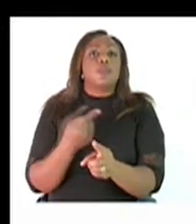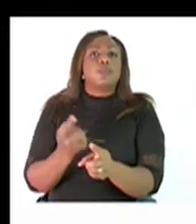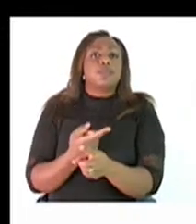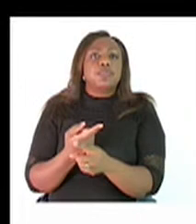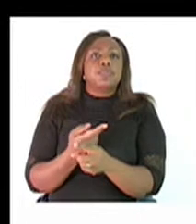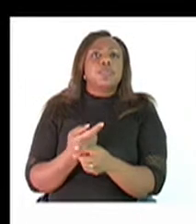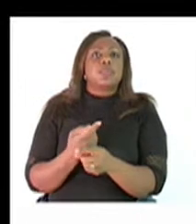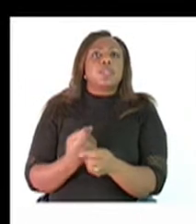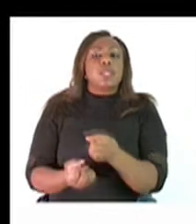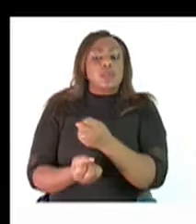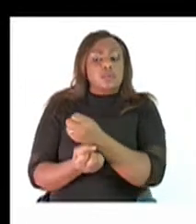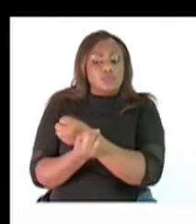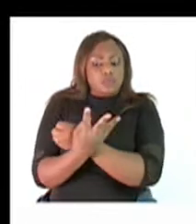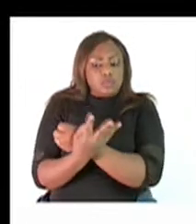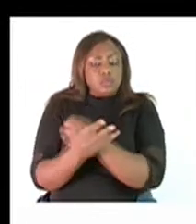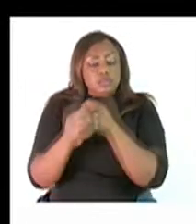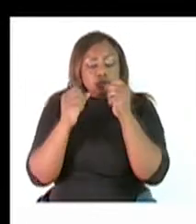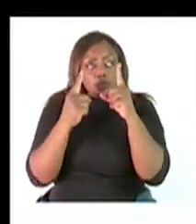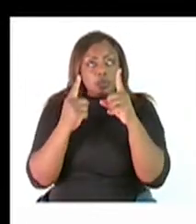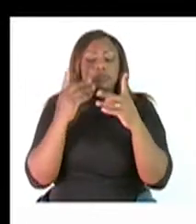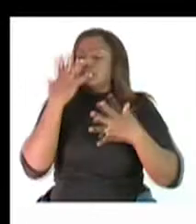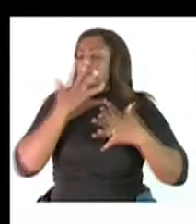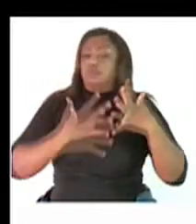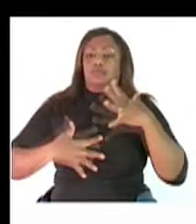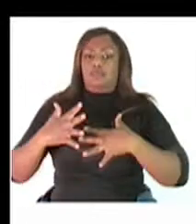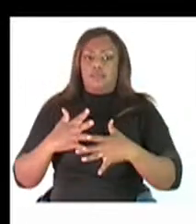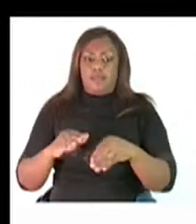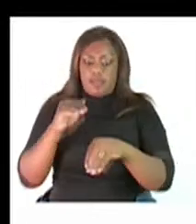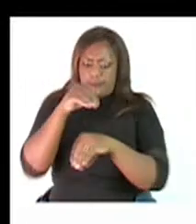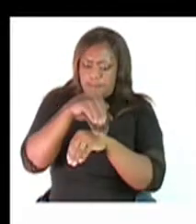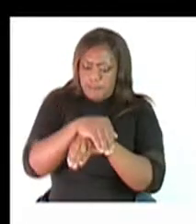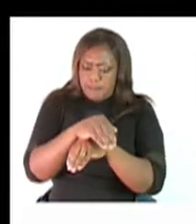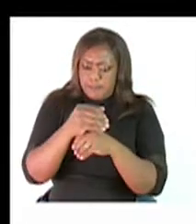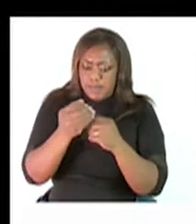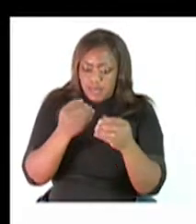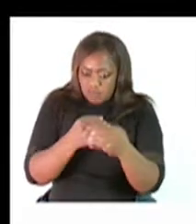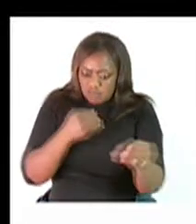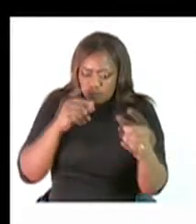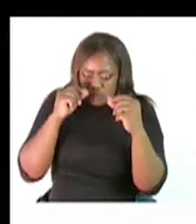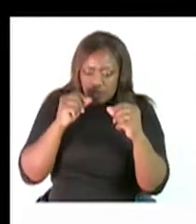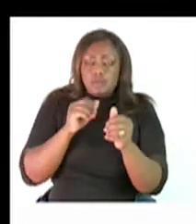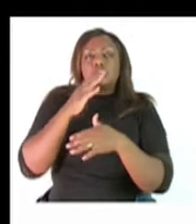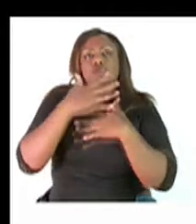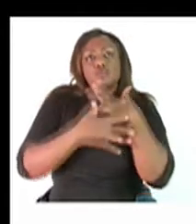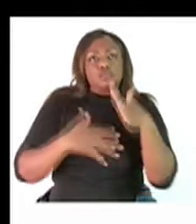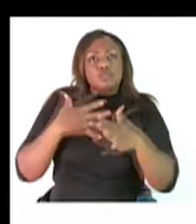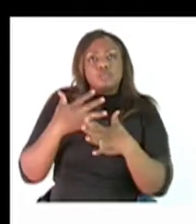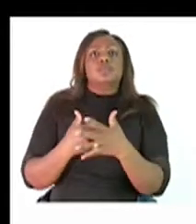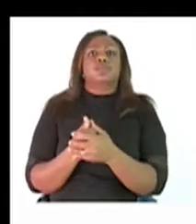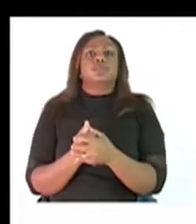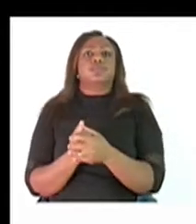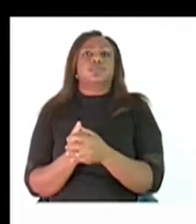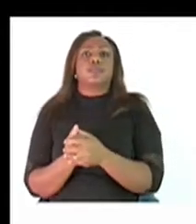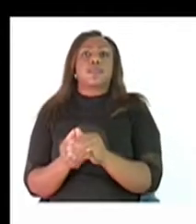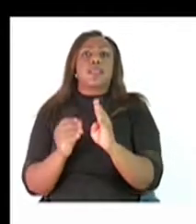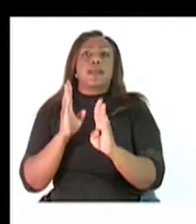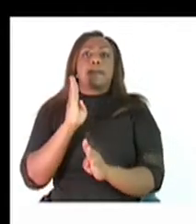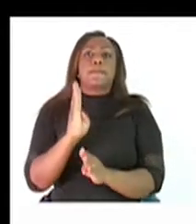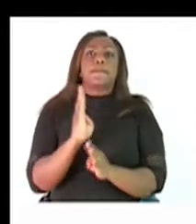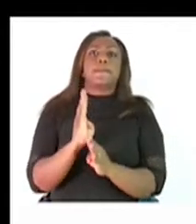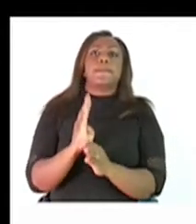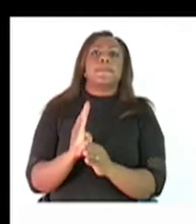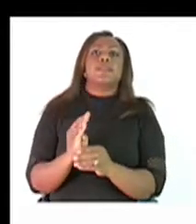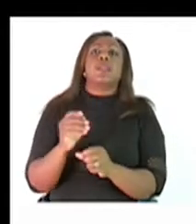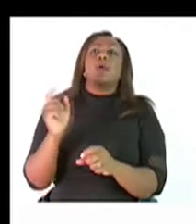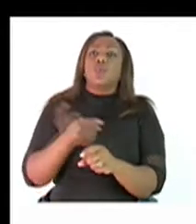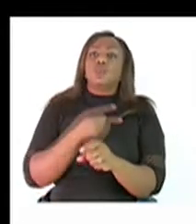twice a day. You comb your hair and brush your teeth. Letter B, there is a